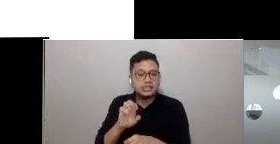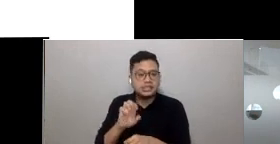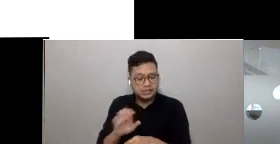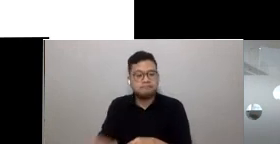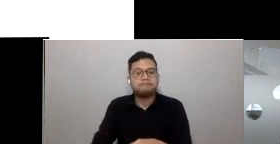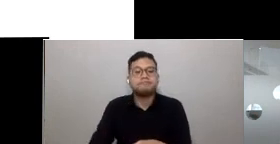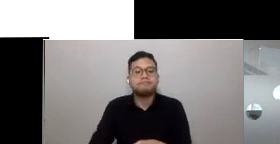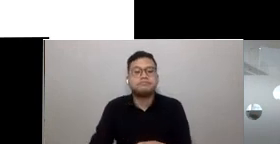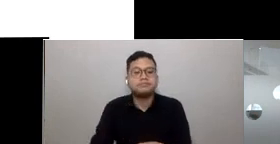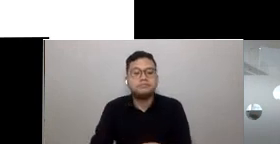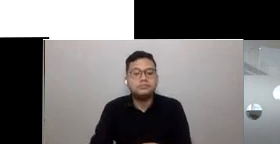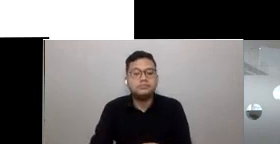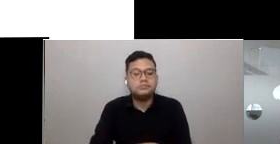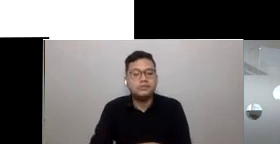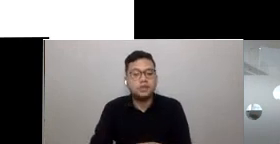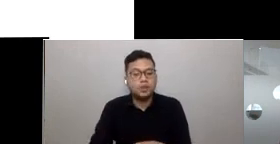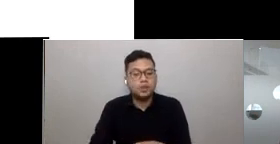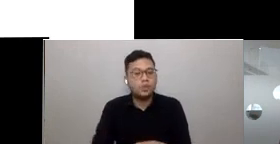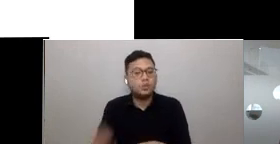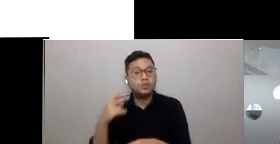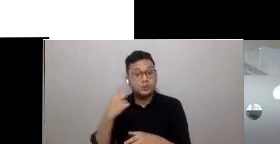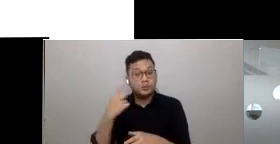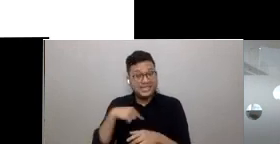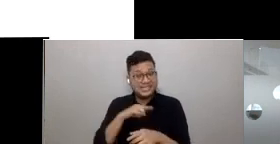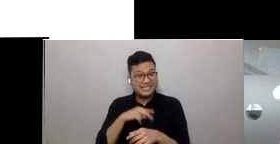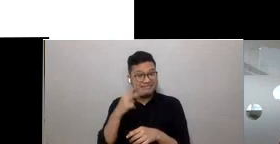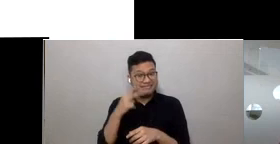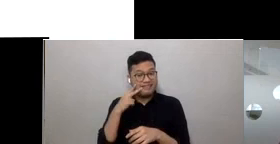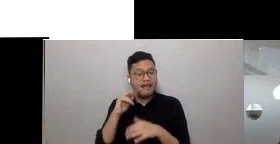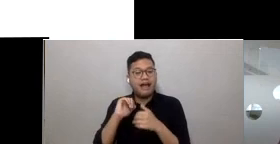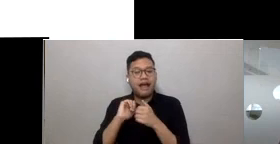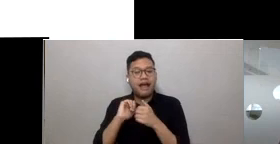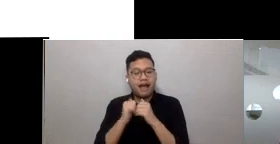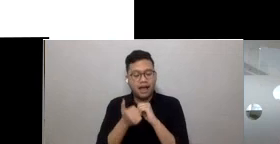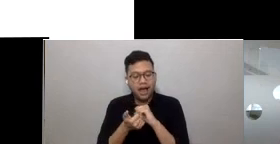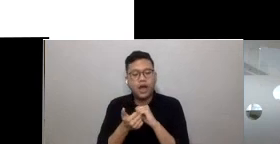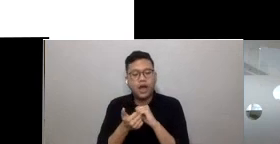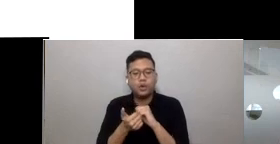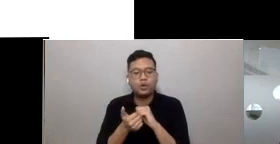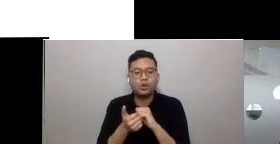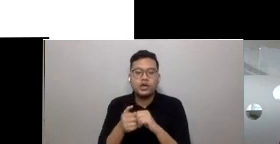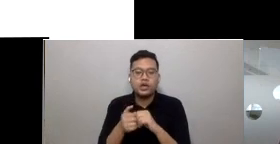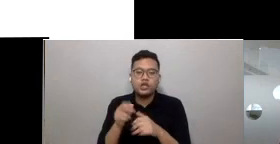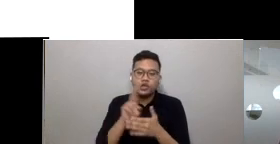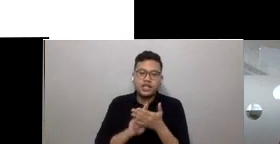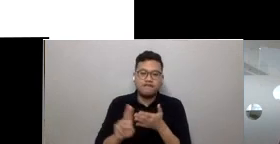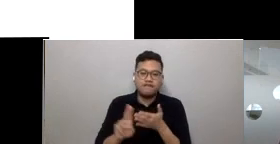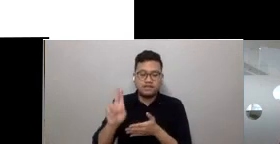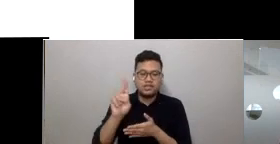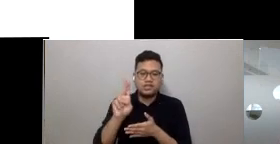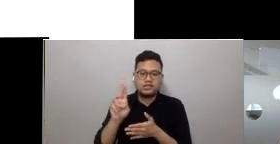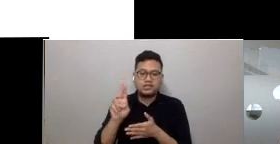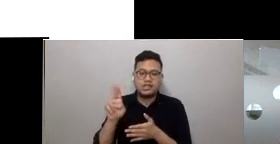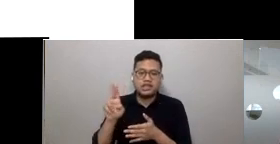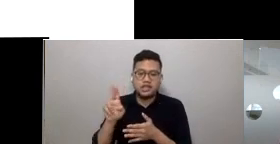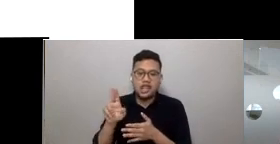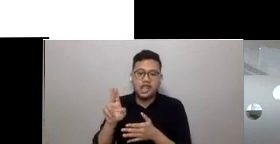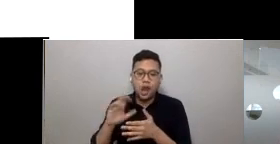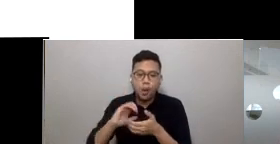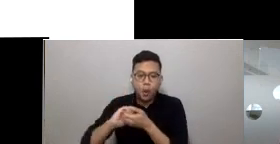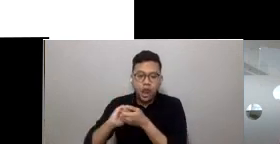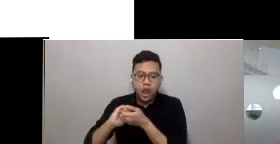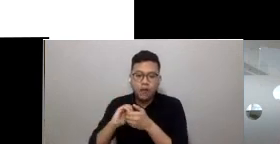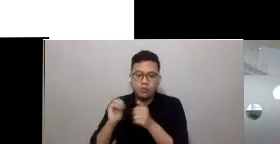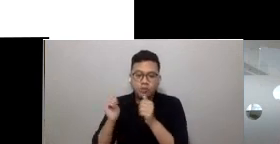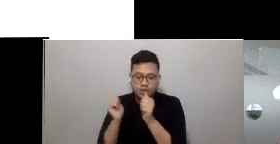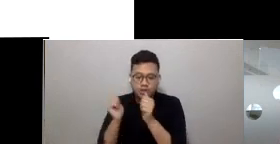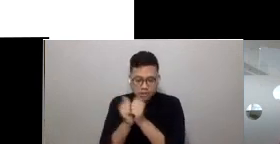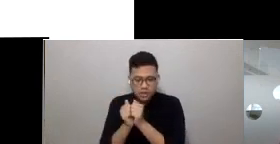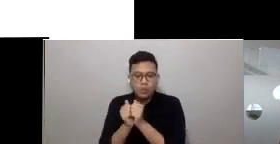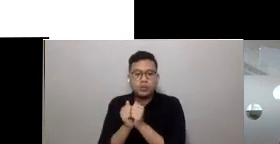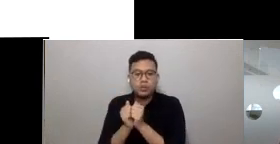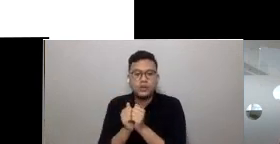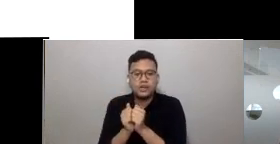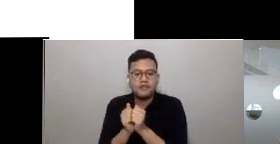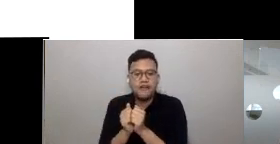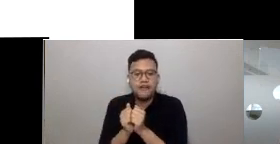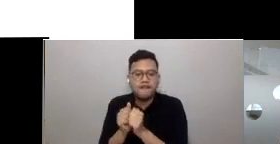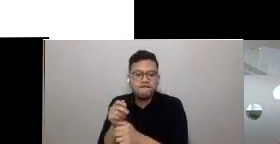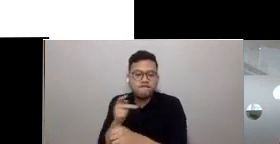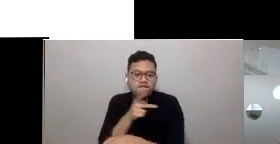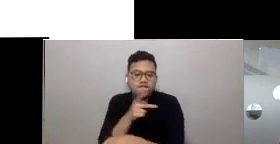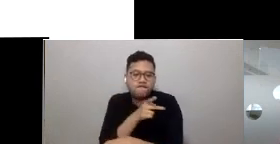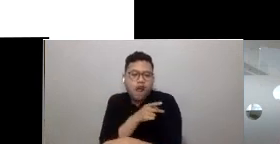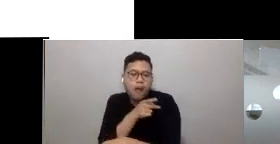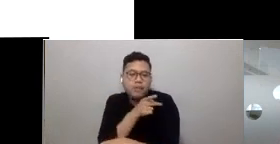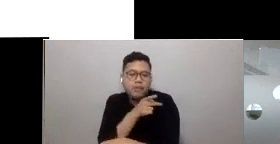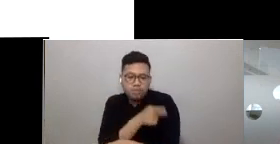We have witnessed how Oxford University, as an academic institution, has collaborated with AstraZeneca, a pharmaceutical